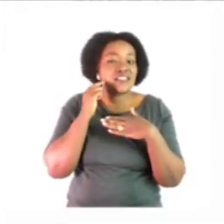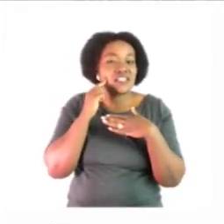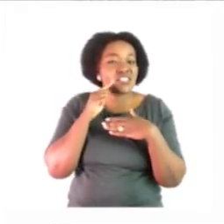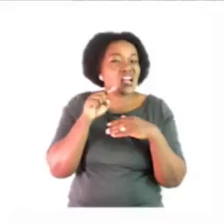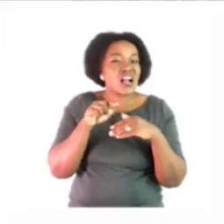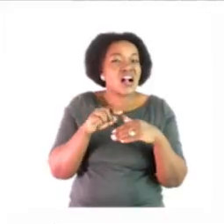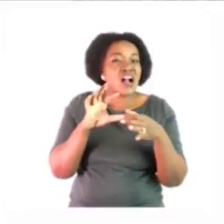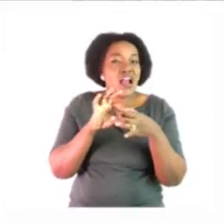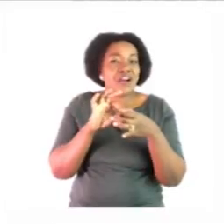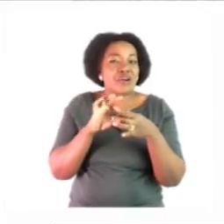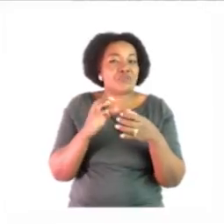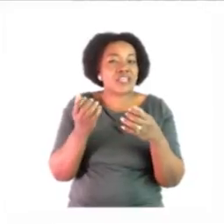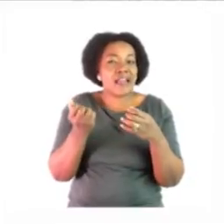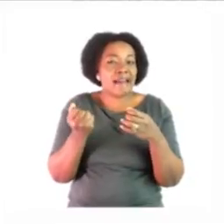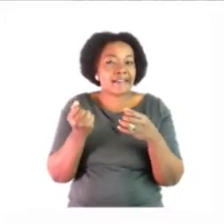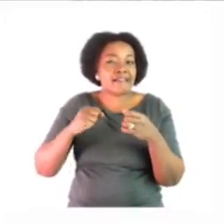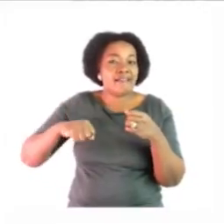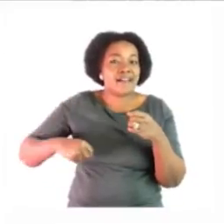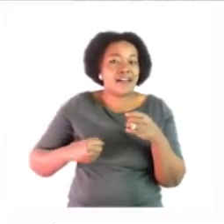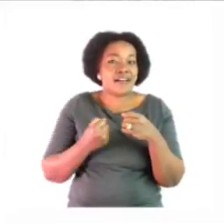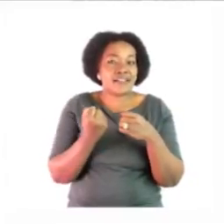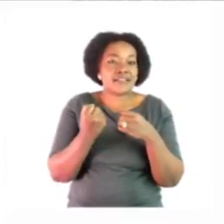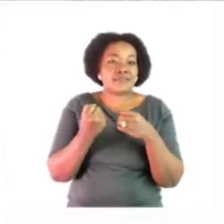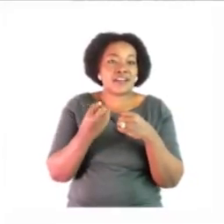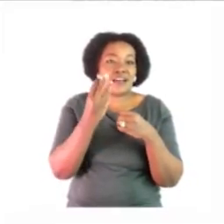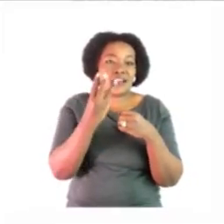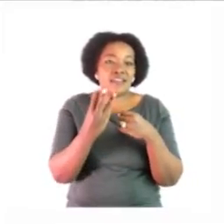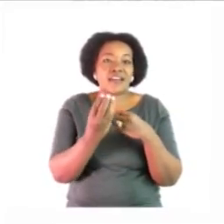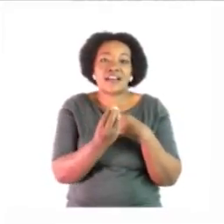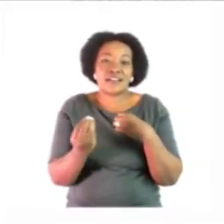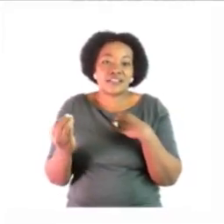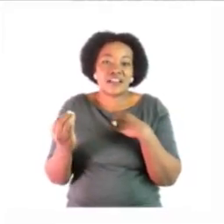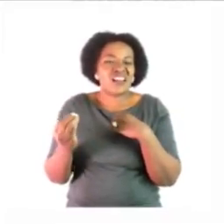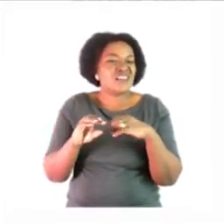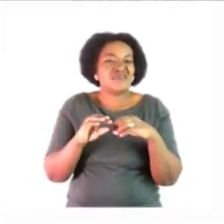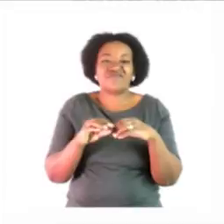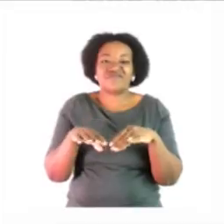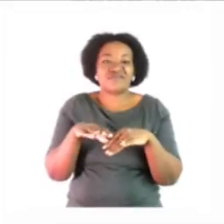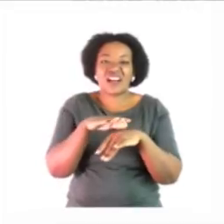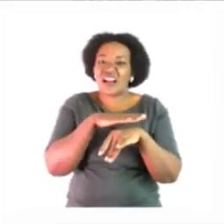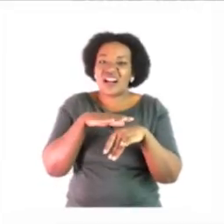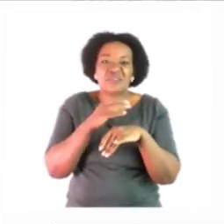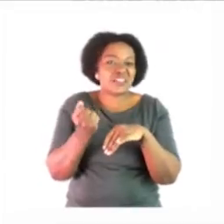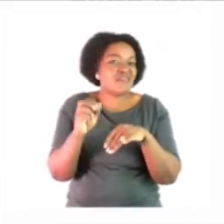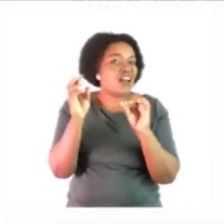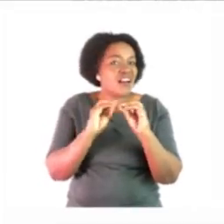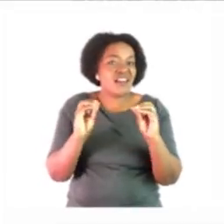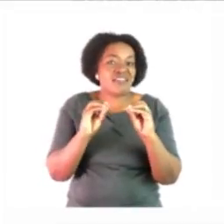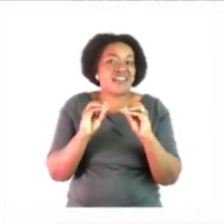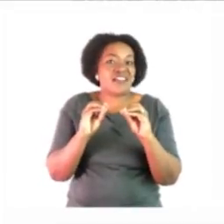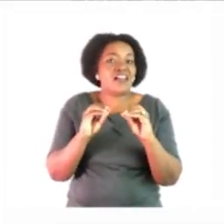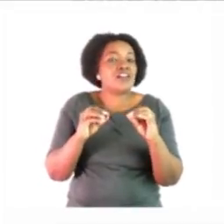she has got a husband and three three children she has no time for any pets she